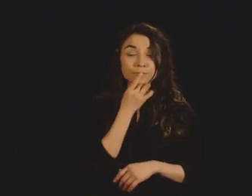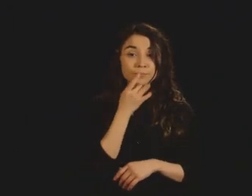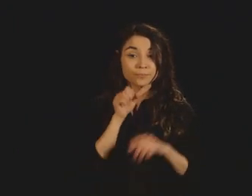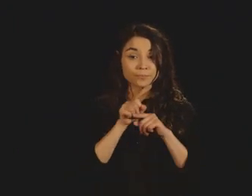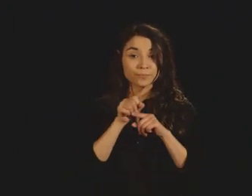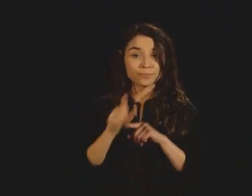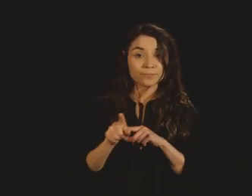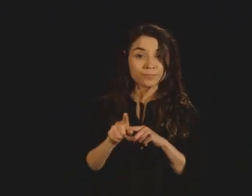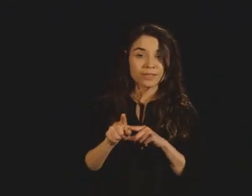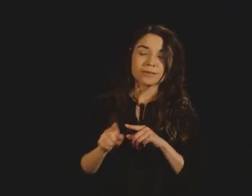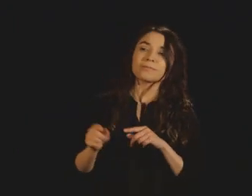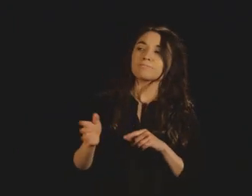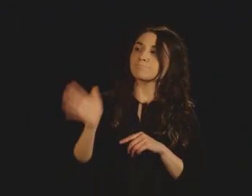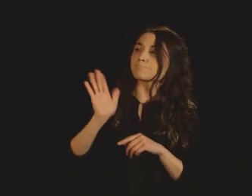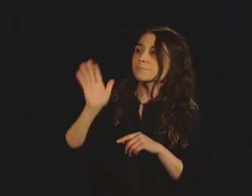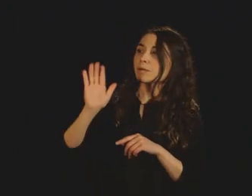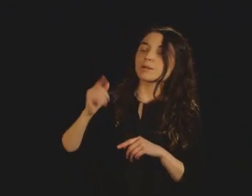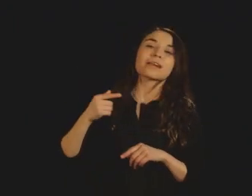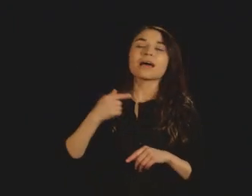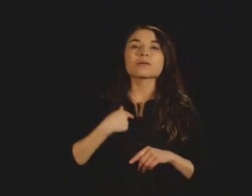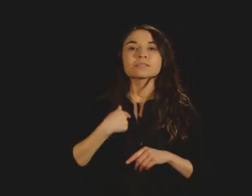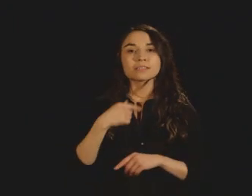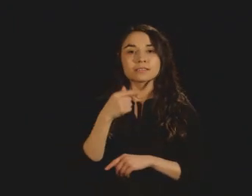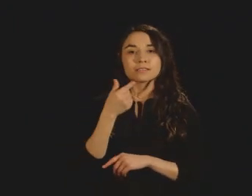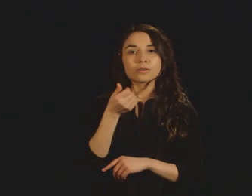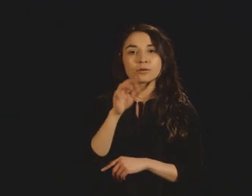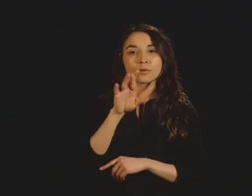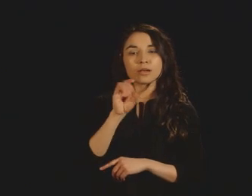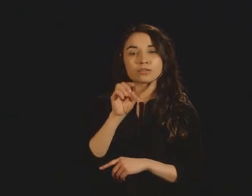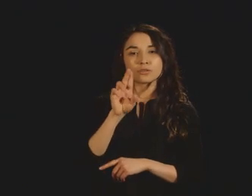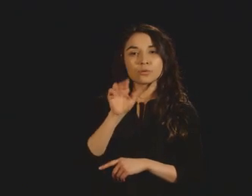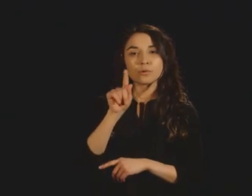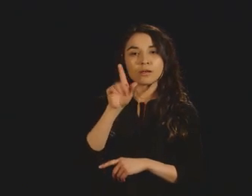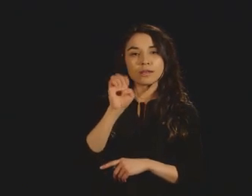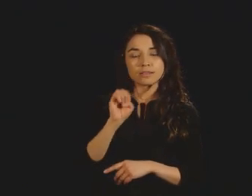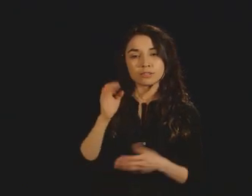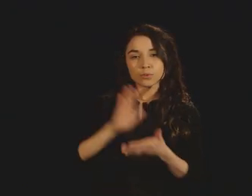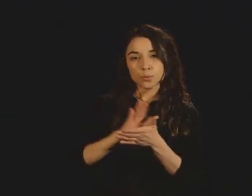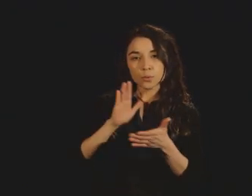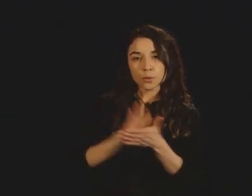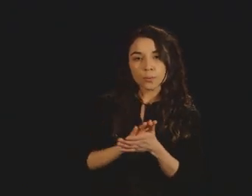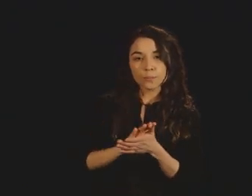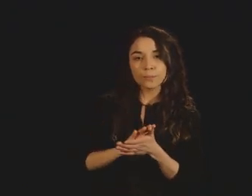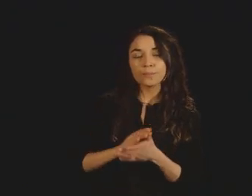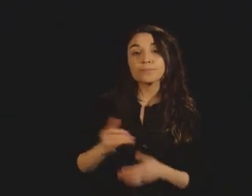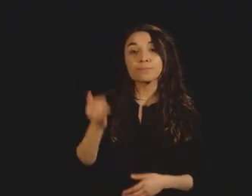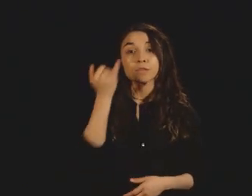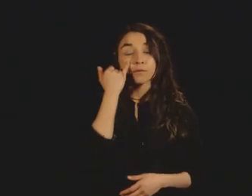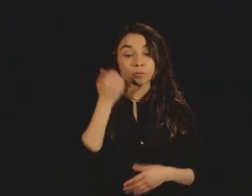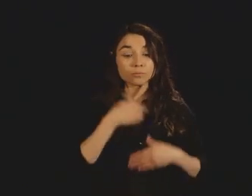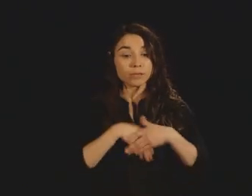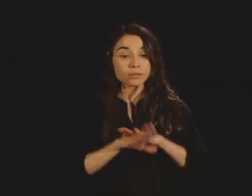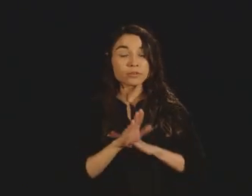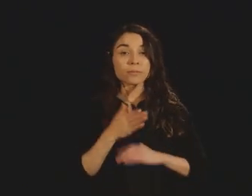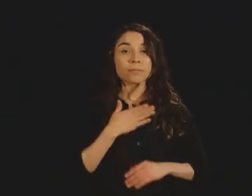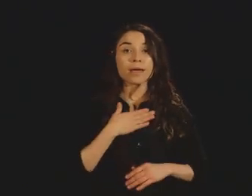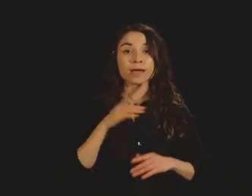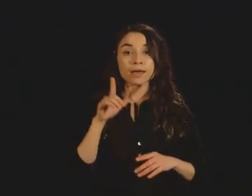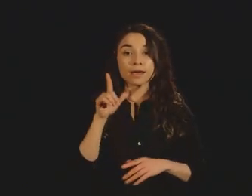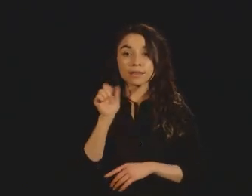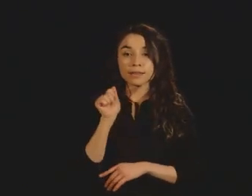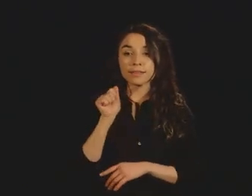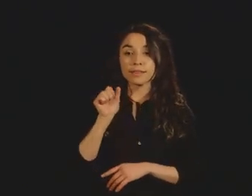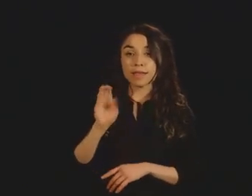And my students work along with me. So if you were to go into my laboratory at the University of Oregon, you would see many tables, big